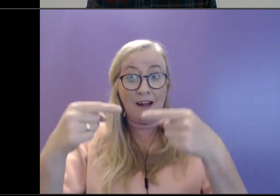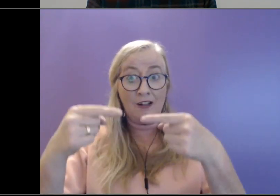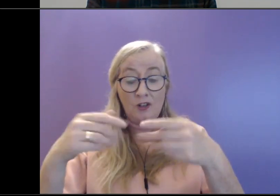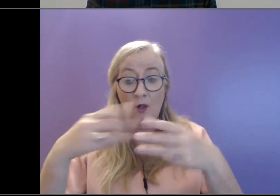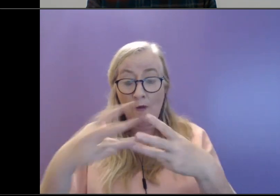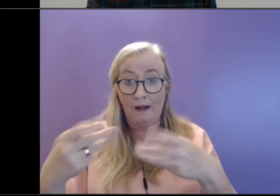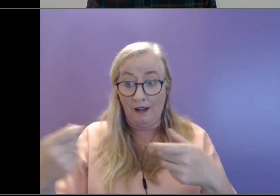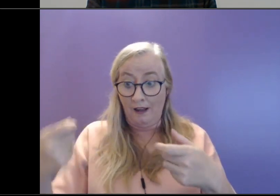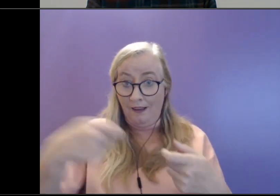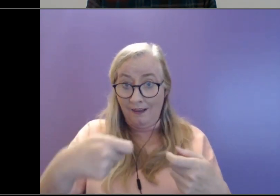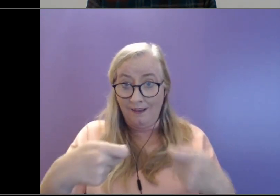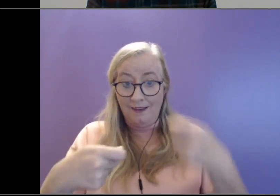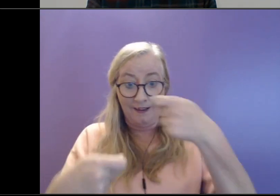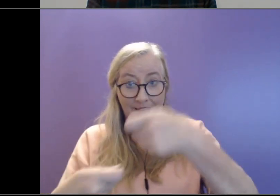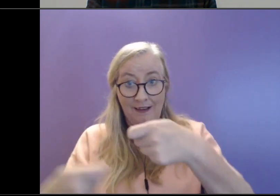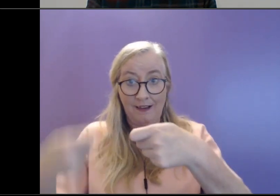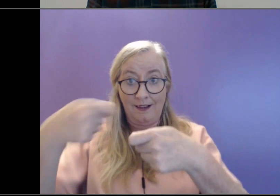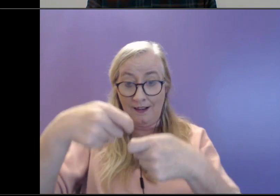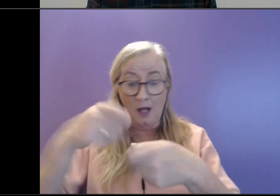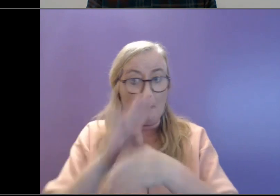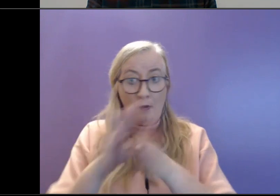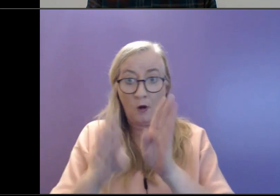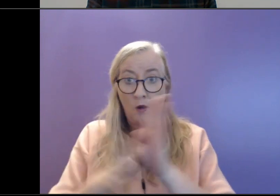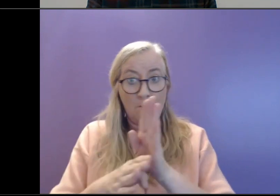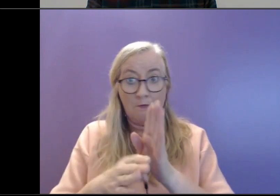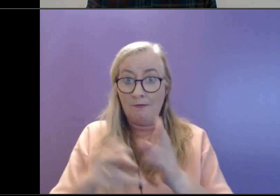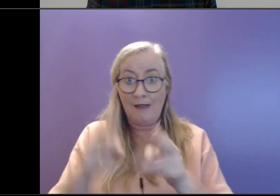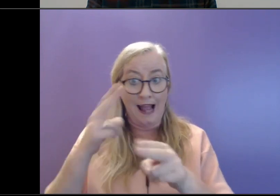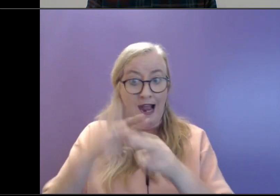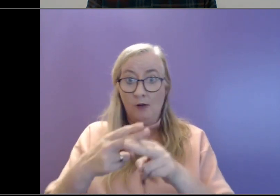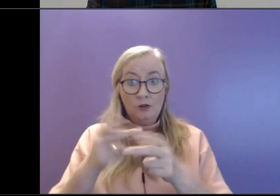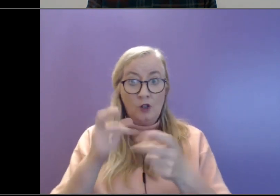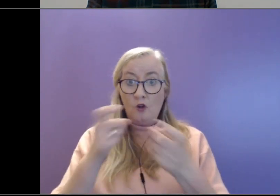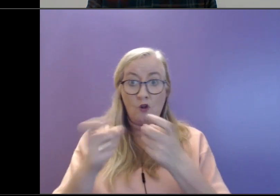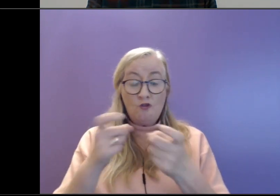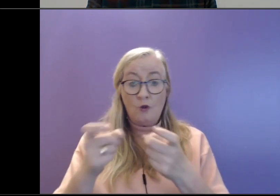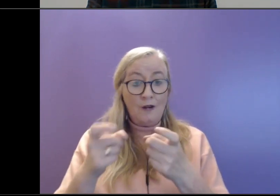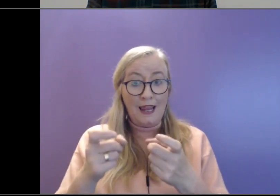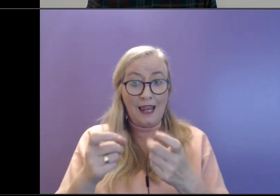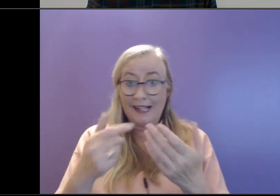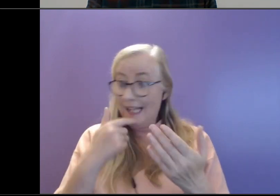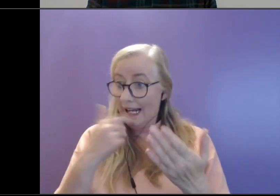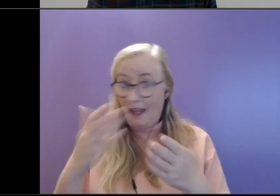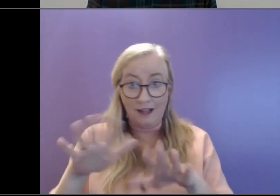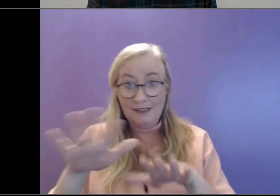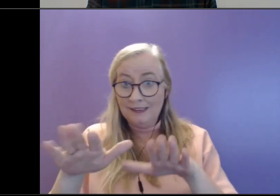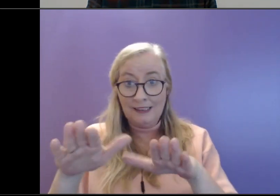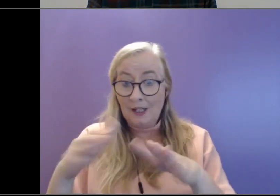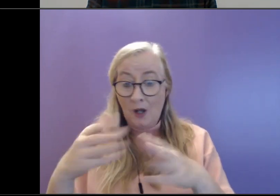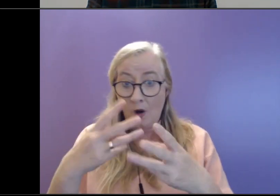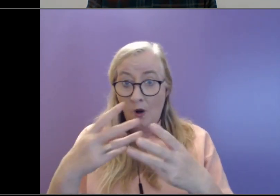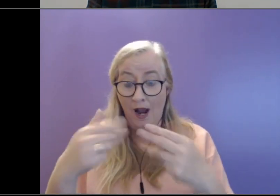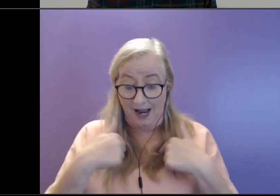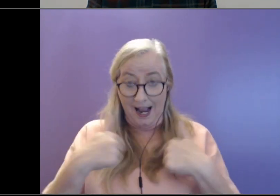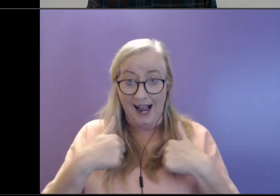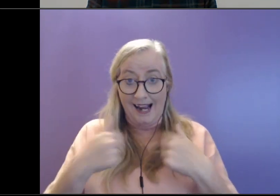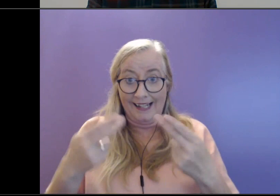and, you know, people will come to help when they acknowledge it for themselves.